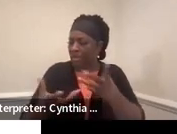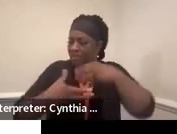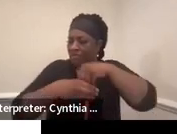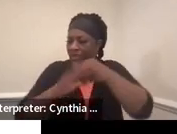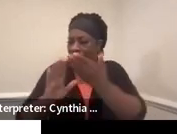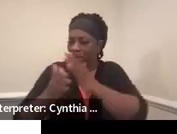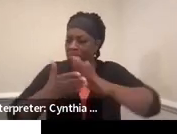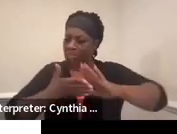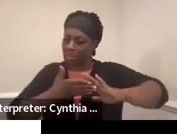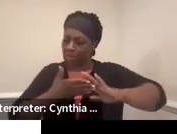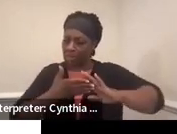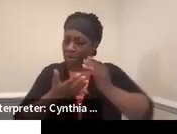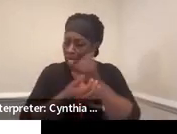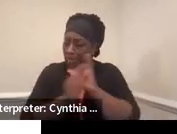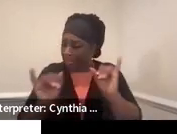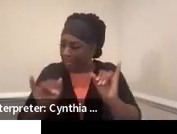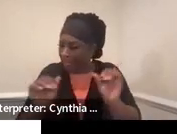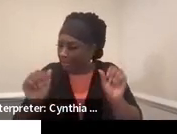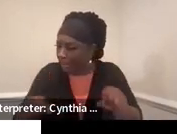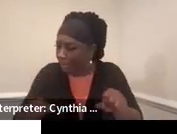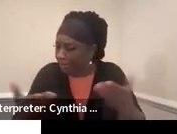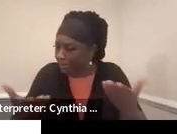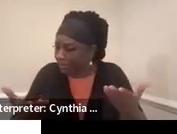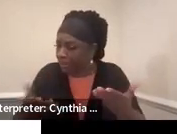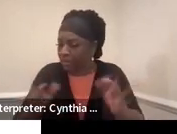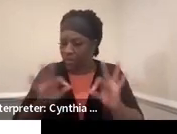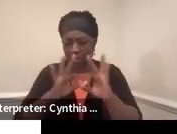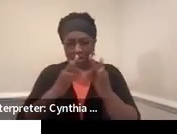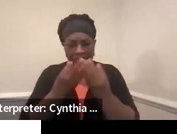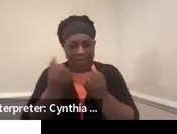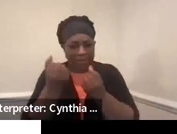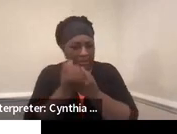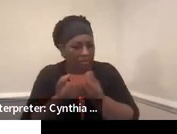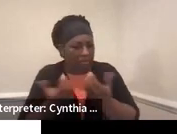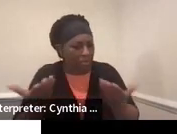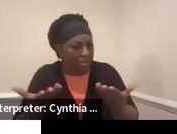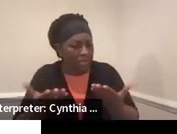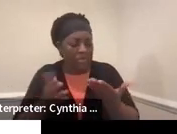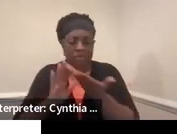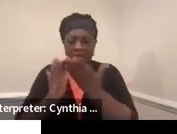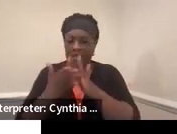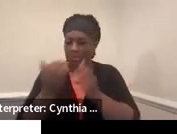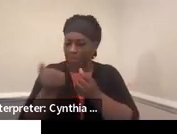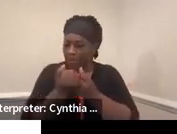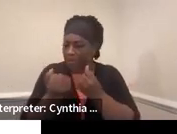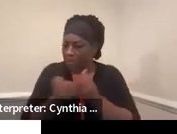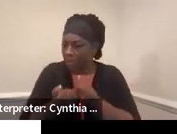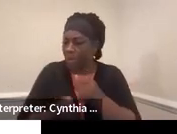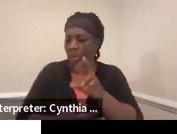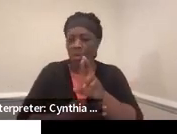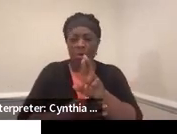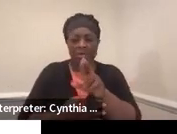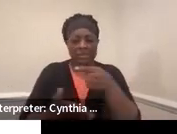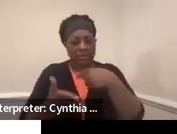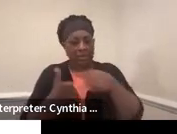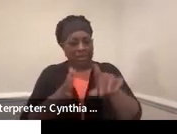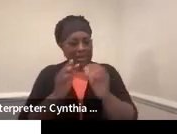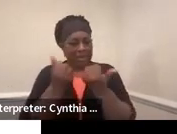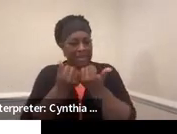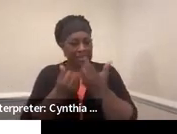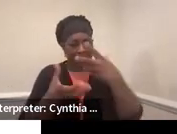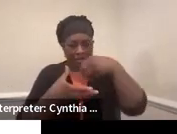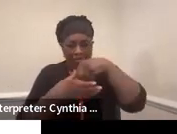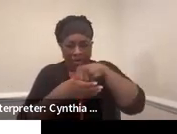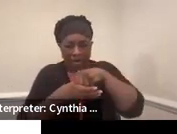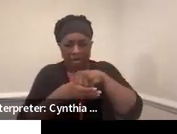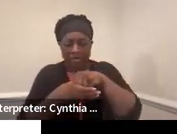Can they do it independently? Do they need family support? Do they need community support? Or is there a paid agency involved that's